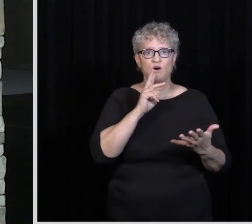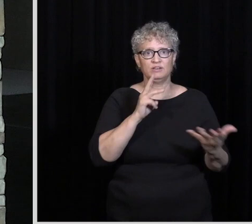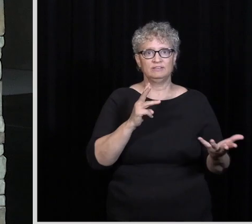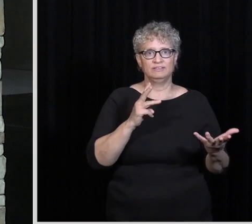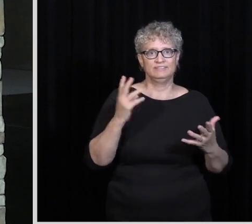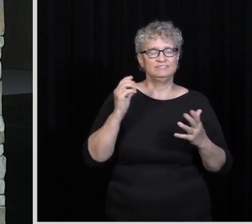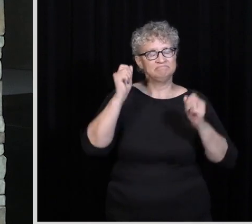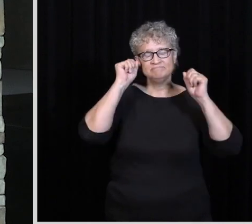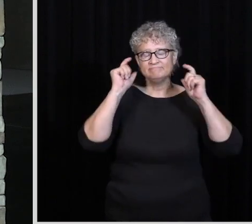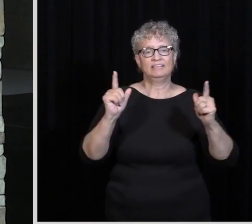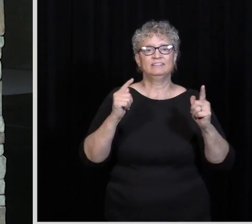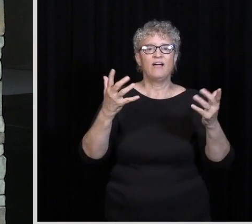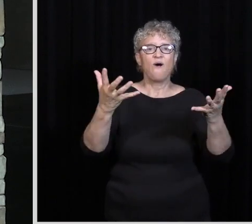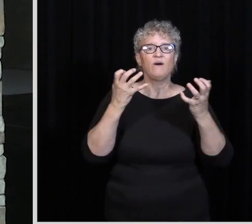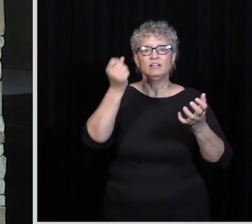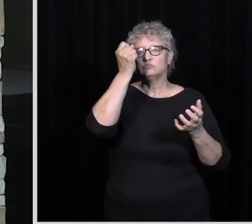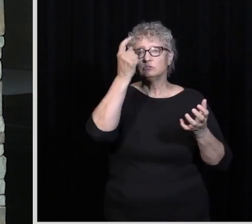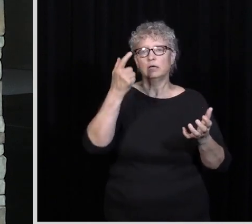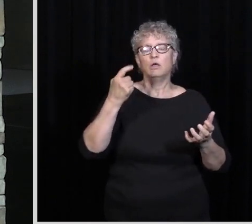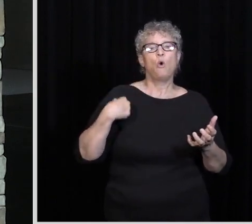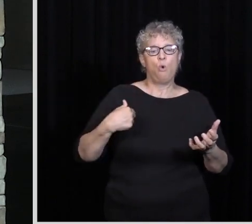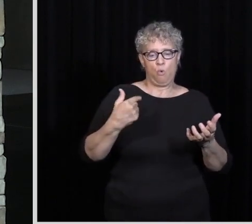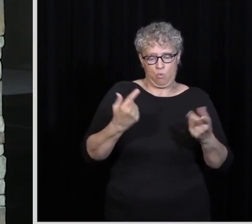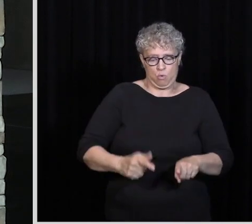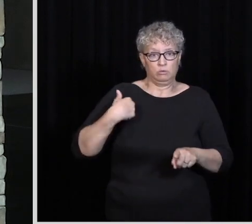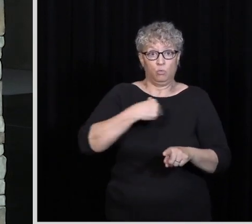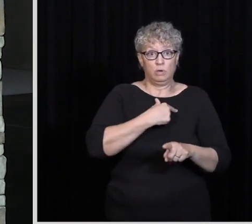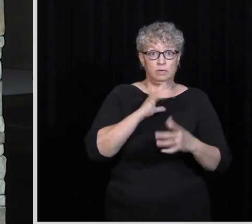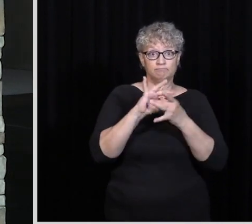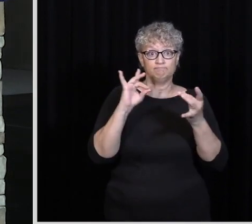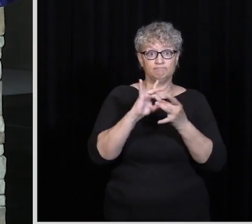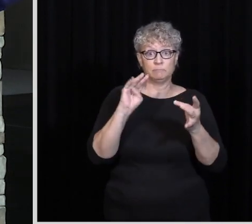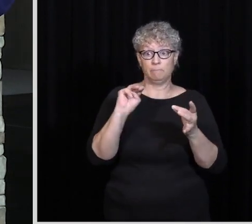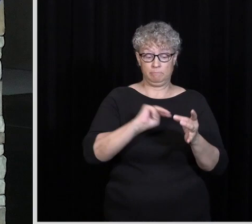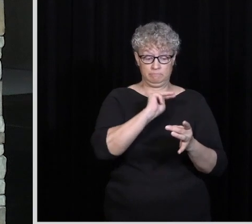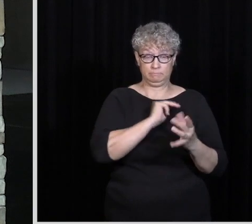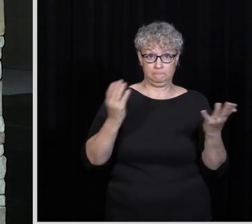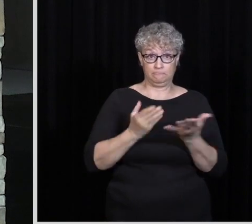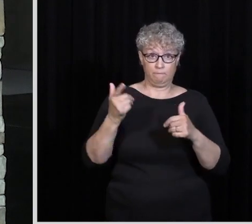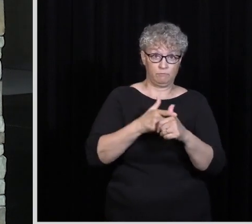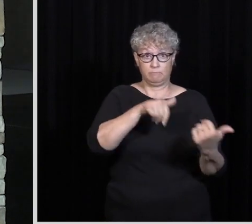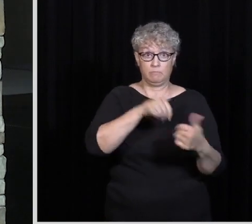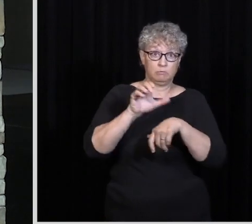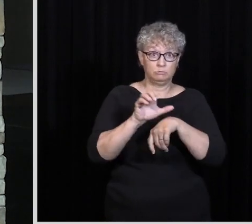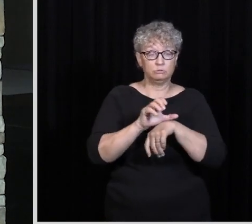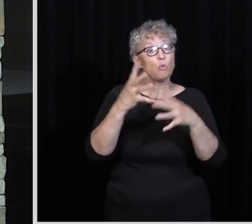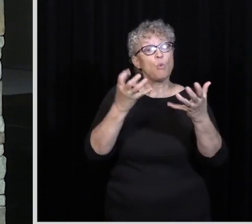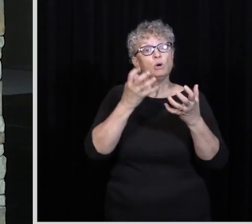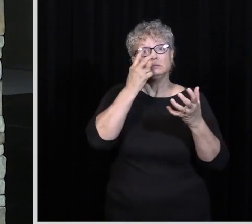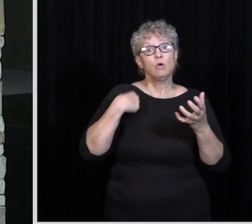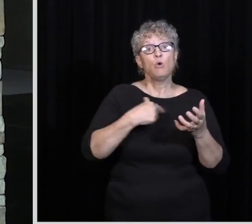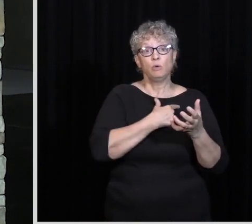that, what I want you guys to understand or just kind of think about, when we talk missions here at the First Baptist Church, what I want you to see is that